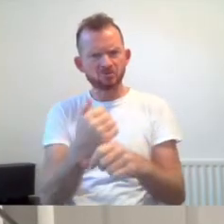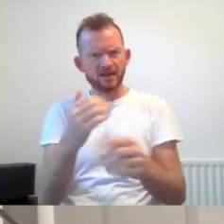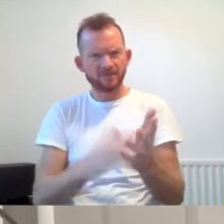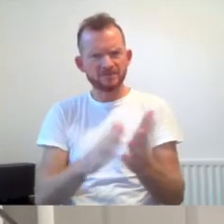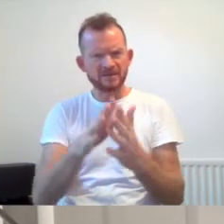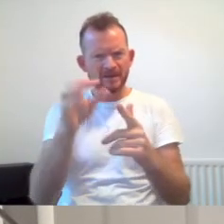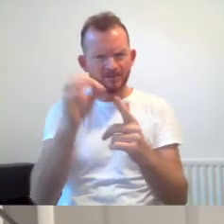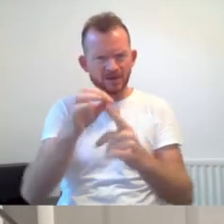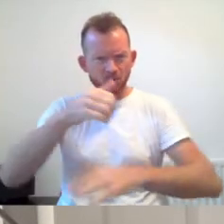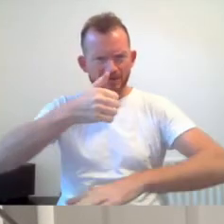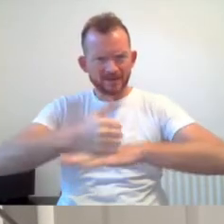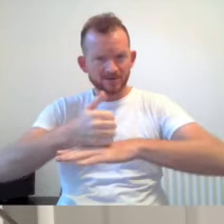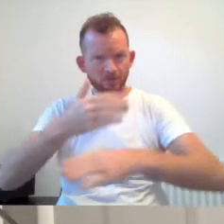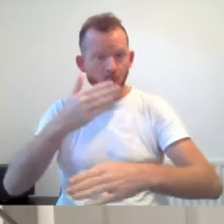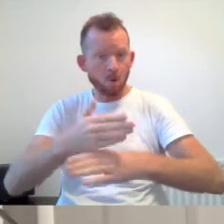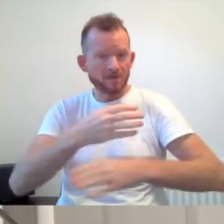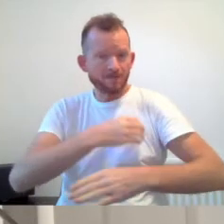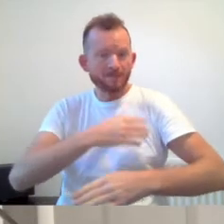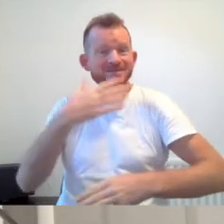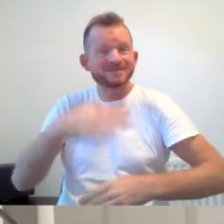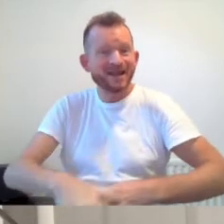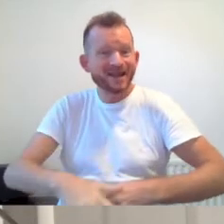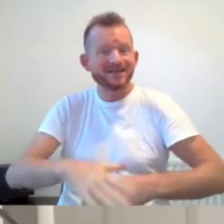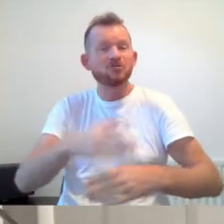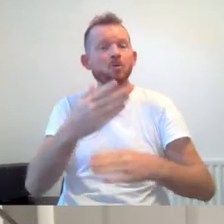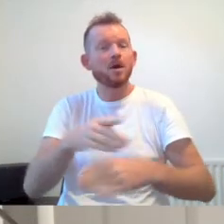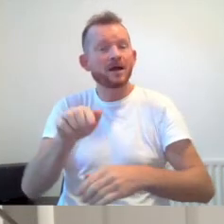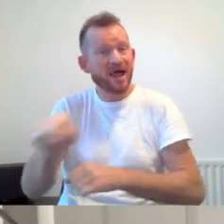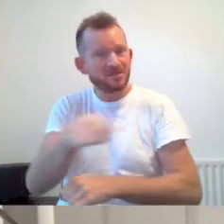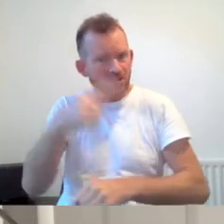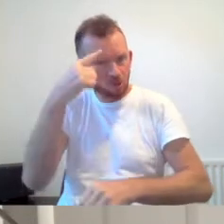set up and the work its members did and the work it thought was important.